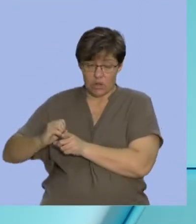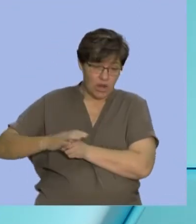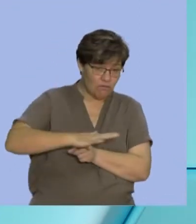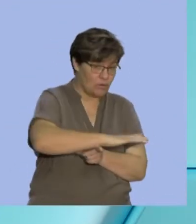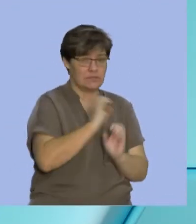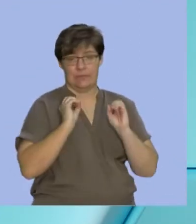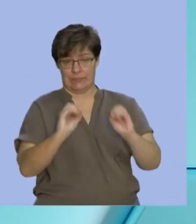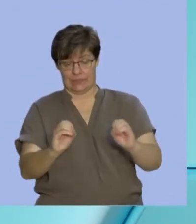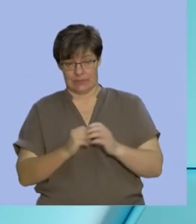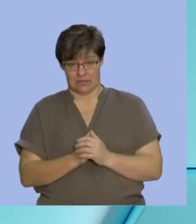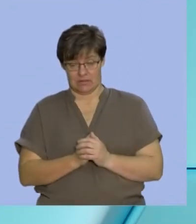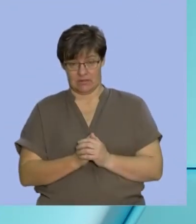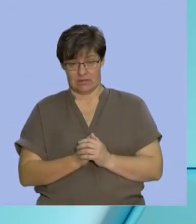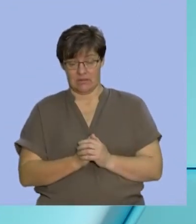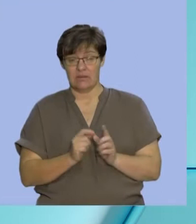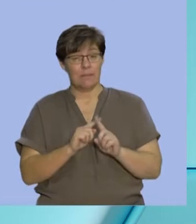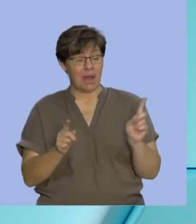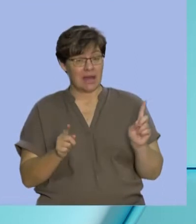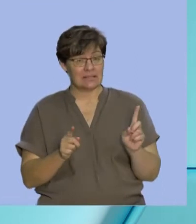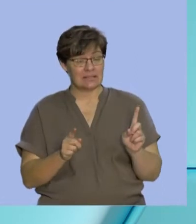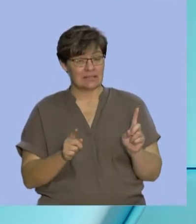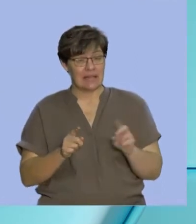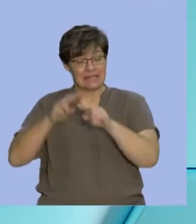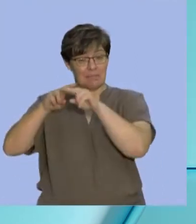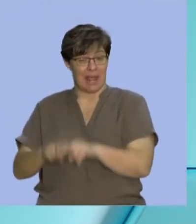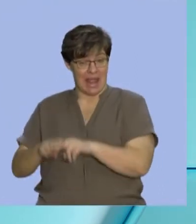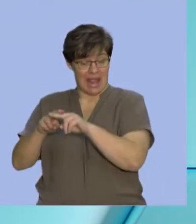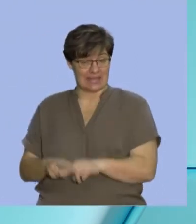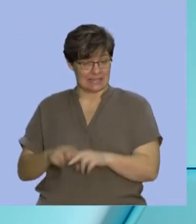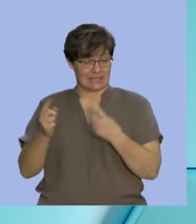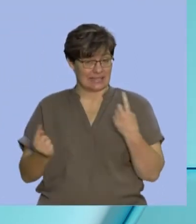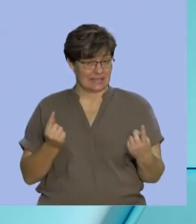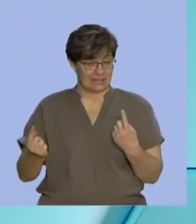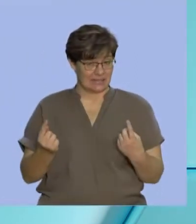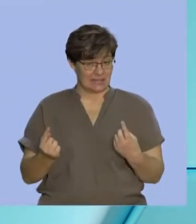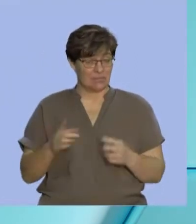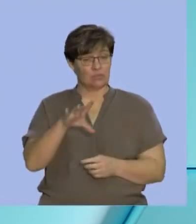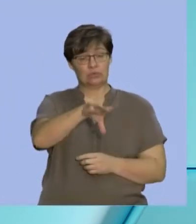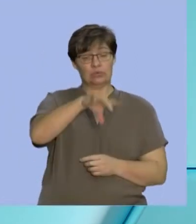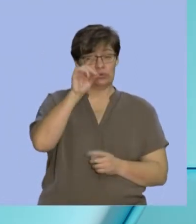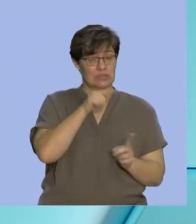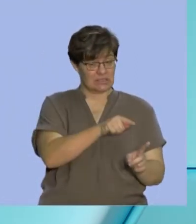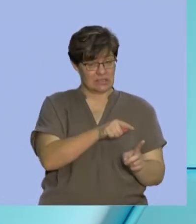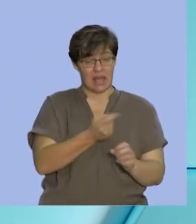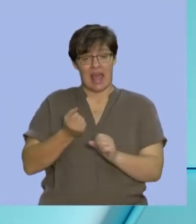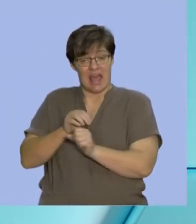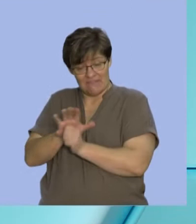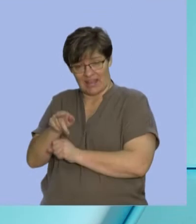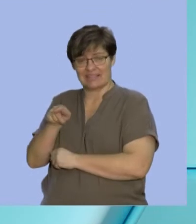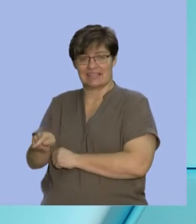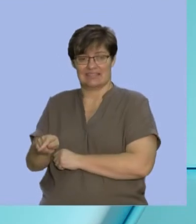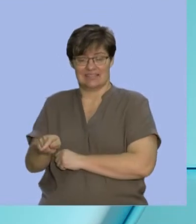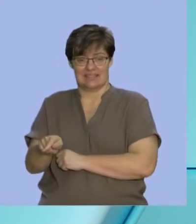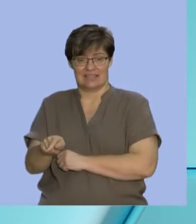But if there are dependent events, choosing one thing can affect the second